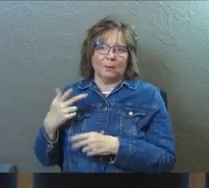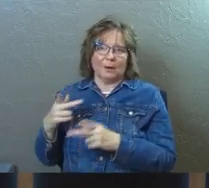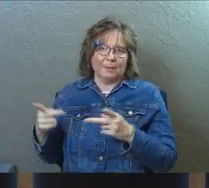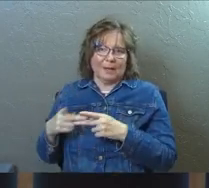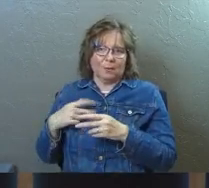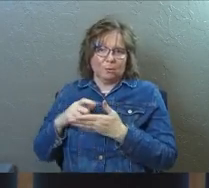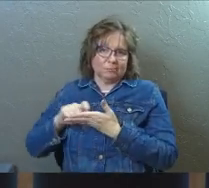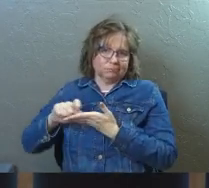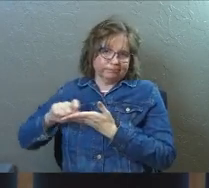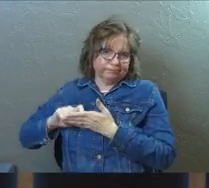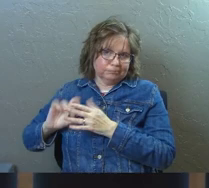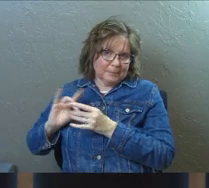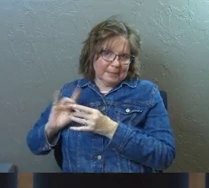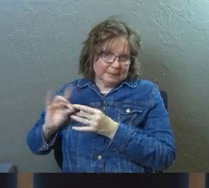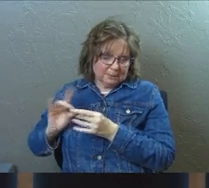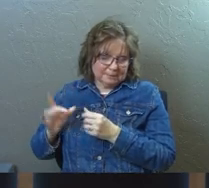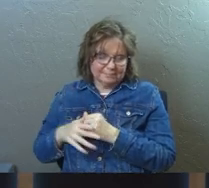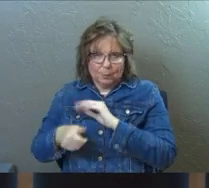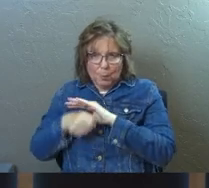write their Saturday messages.